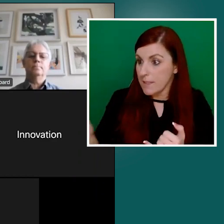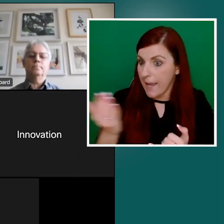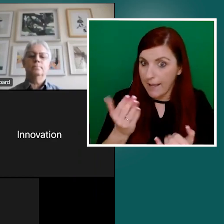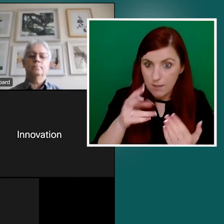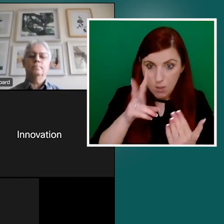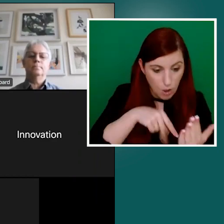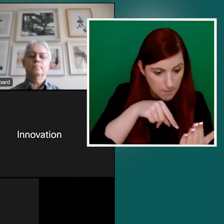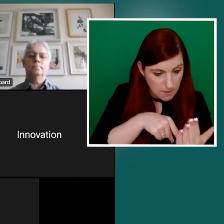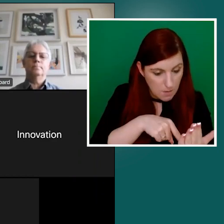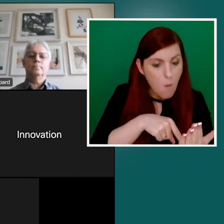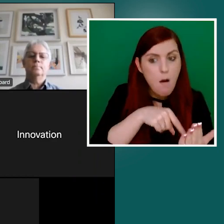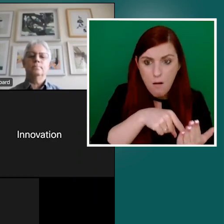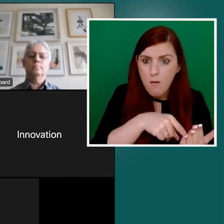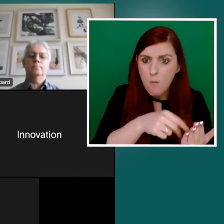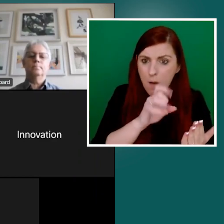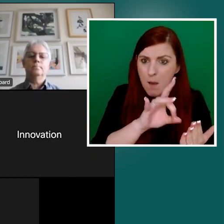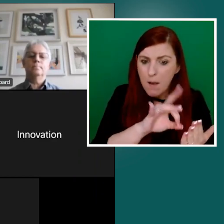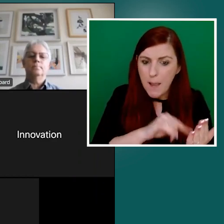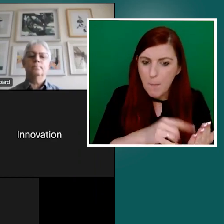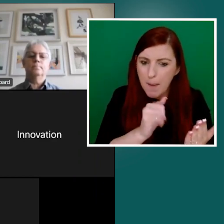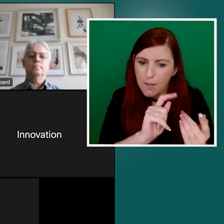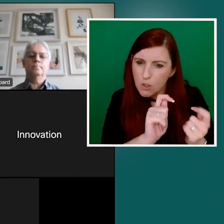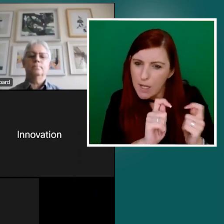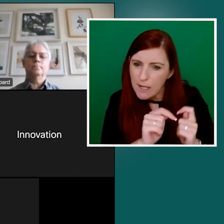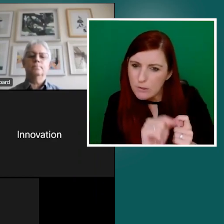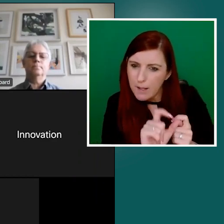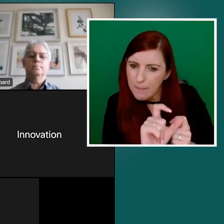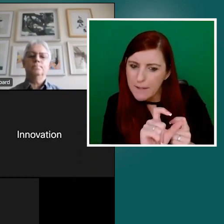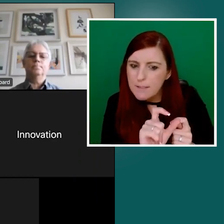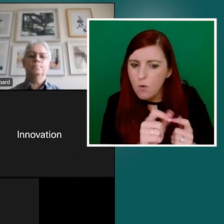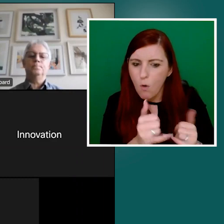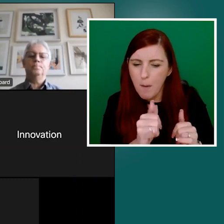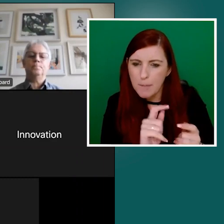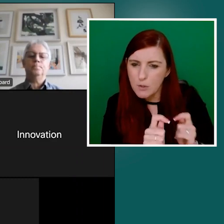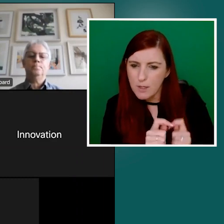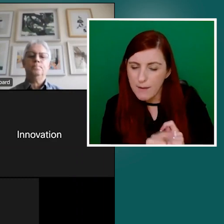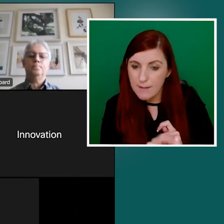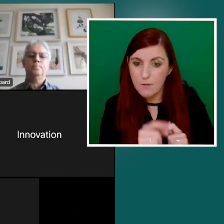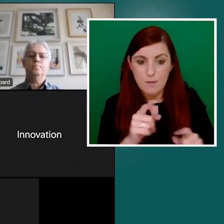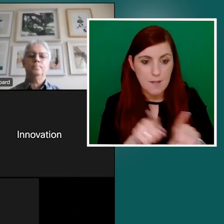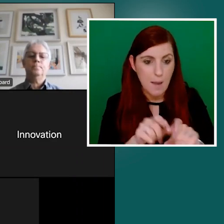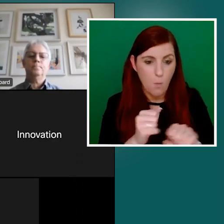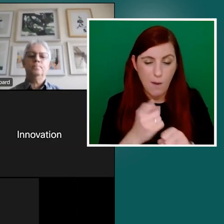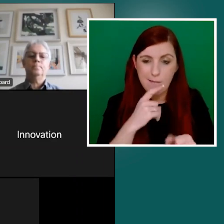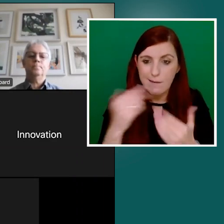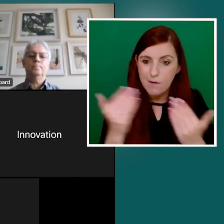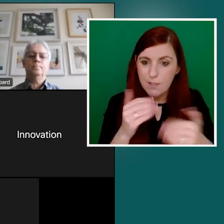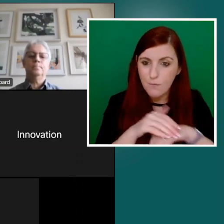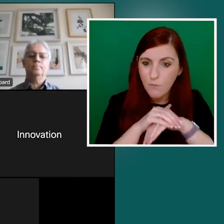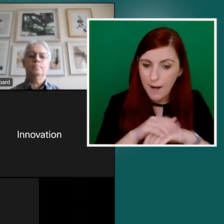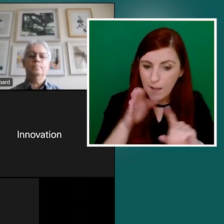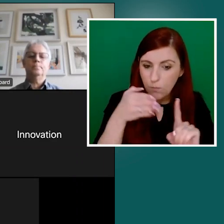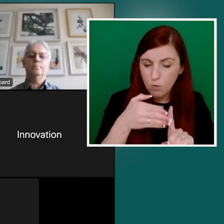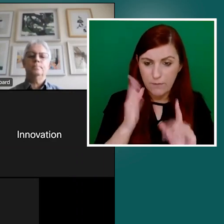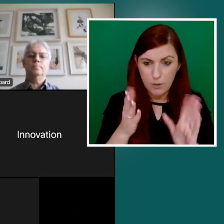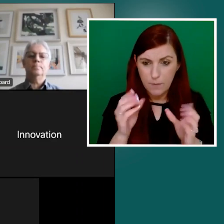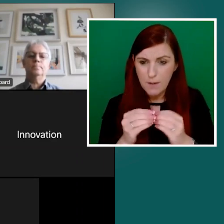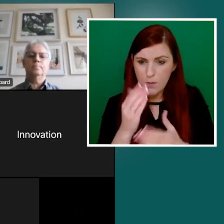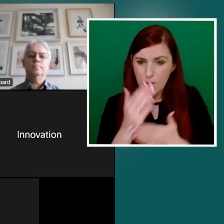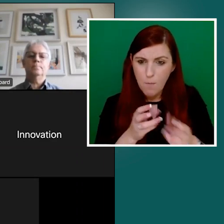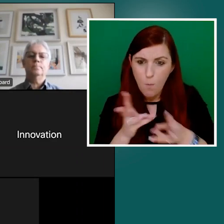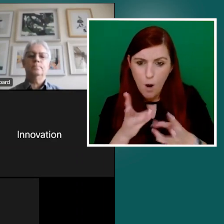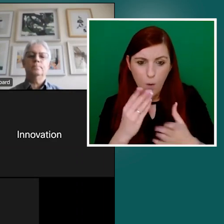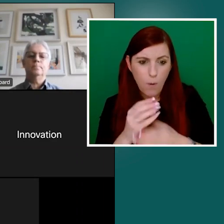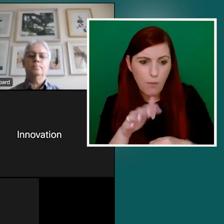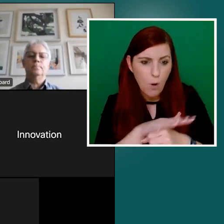You might consider doing this similarly with the literacy friendly approach. And I've mentioned some of our work with kind of local authorities and we're